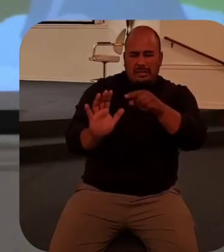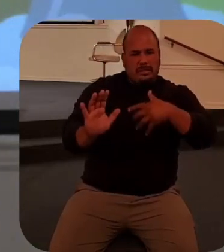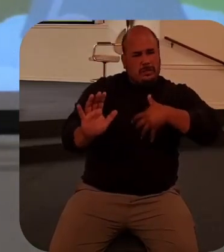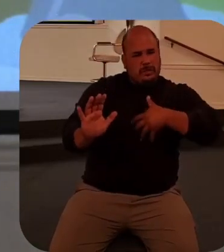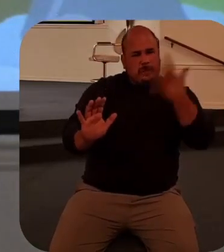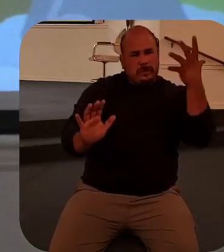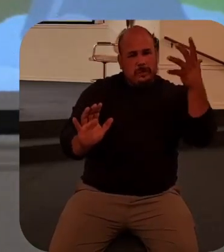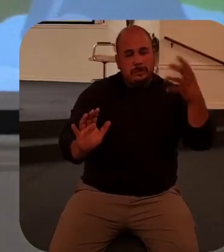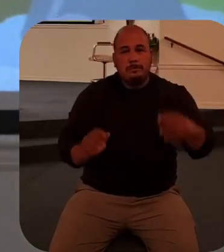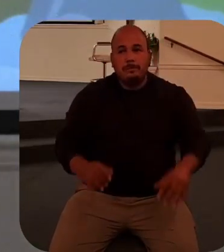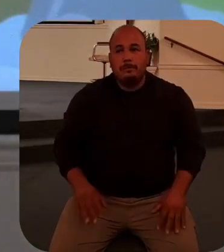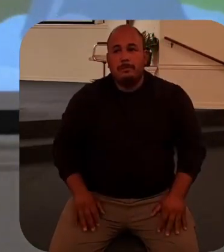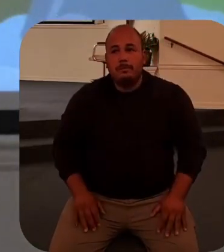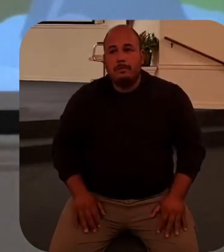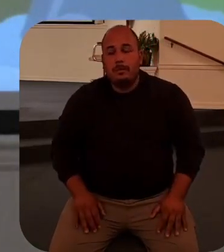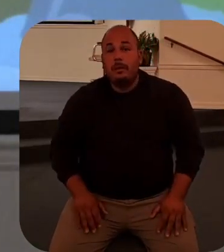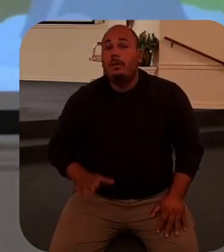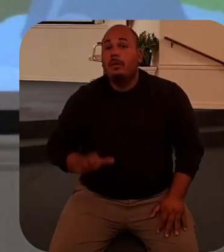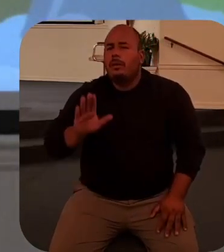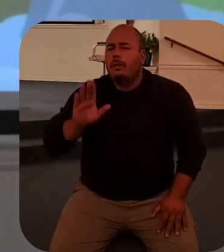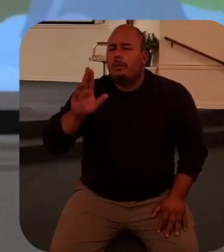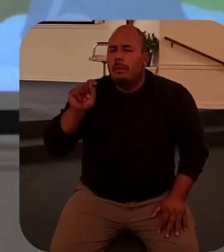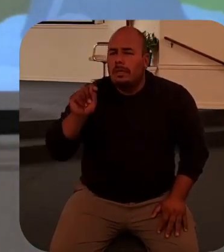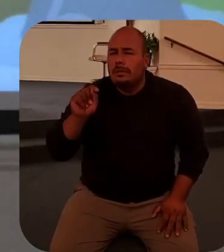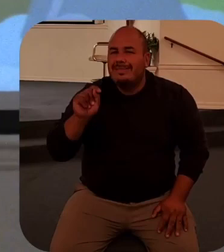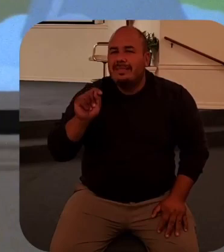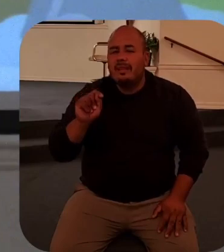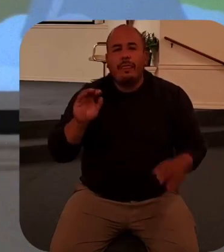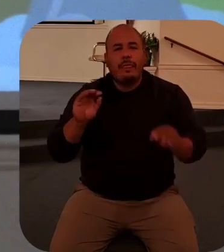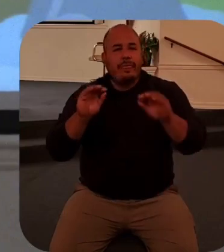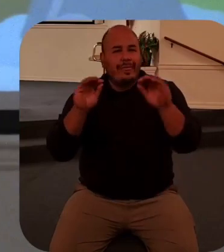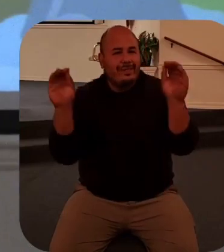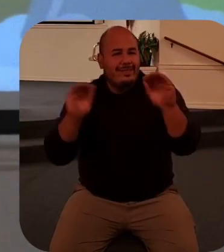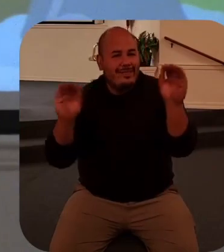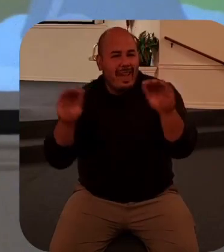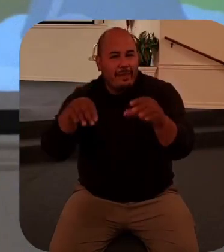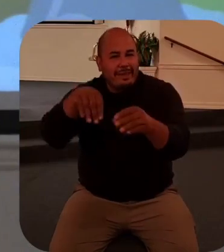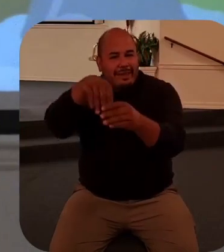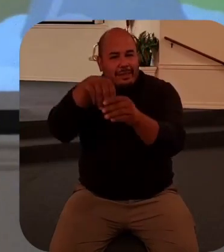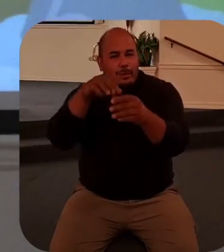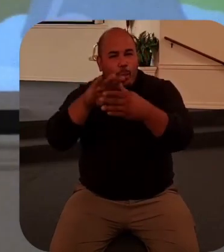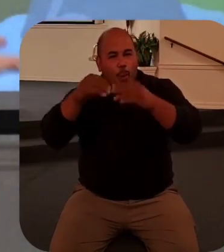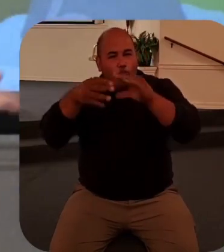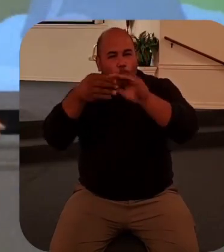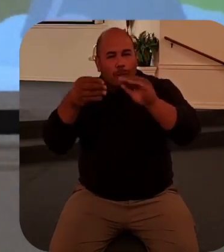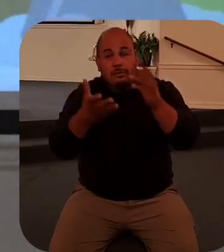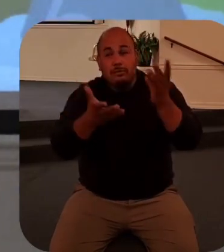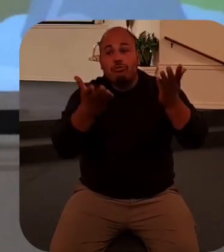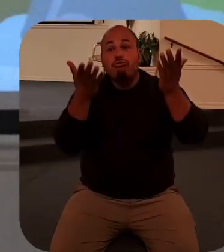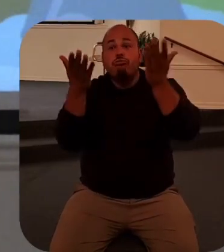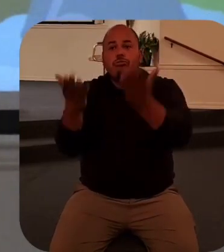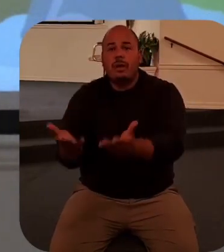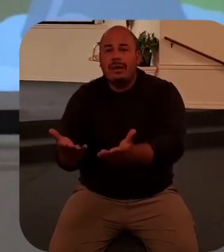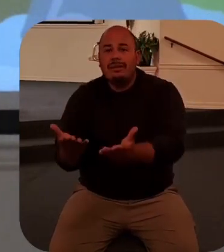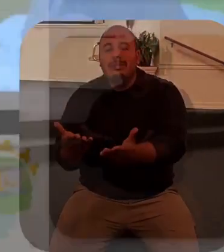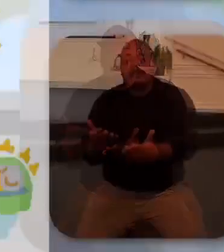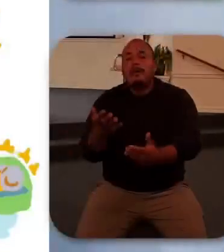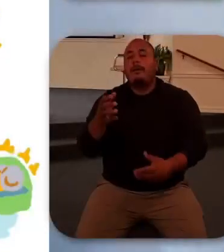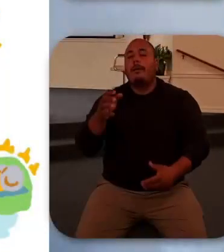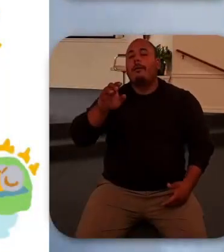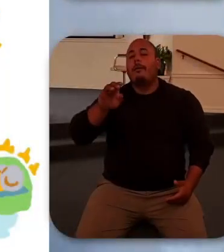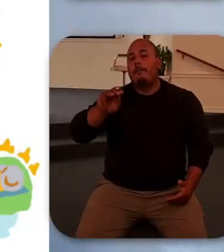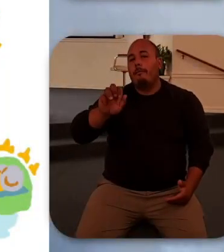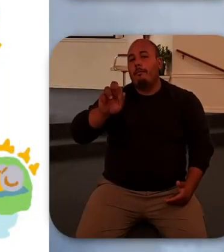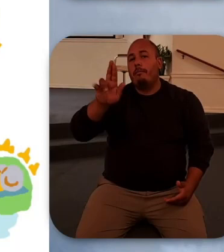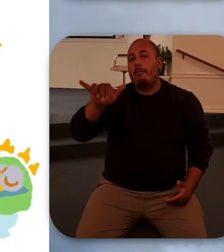but there's nothing in the text that suggests that anyone there with Martha and Mary that